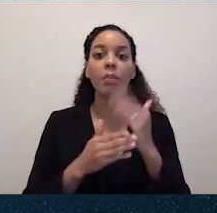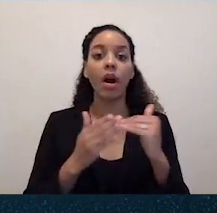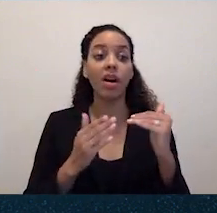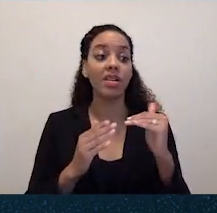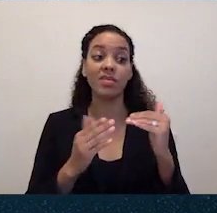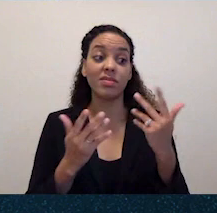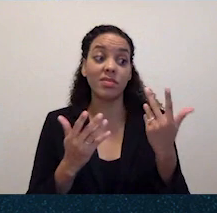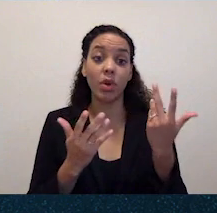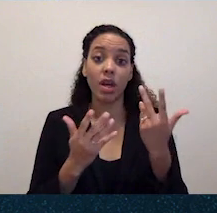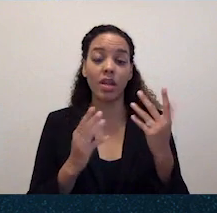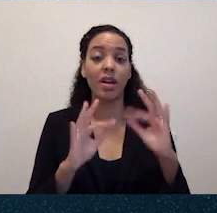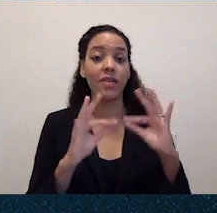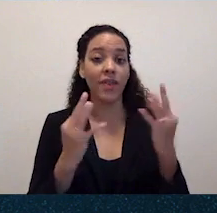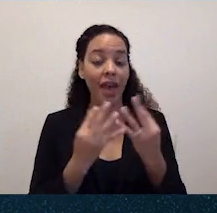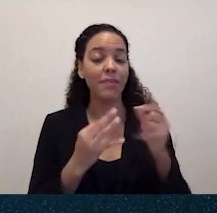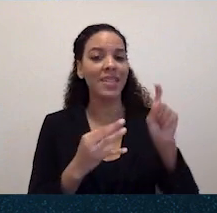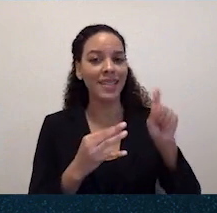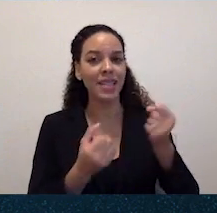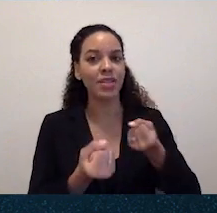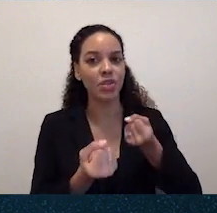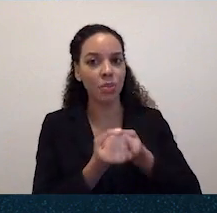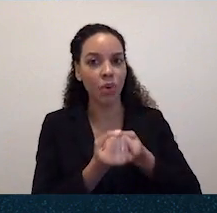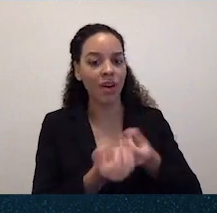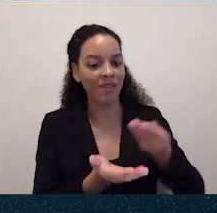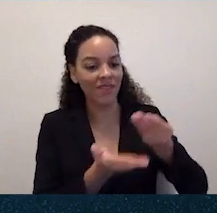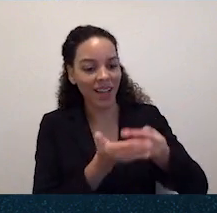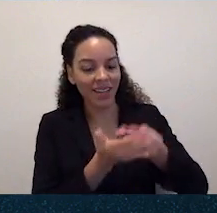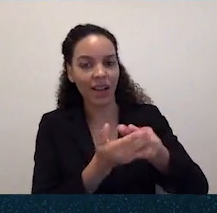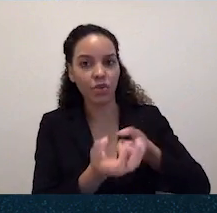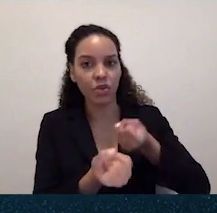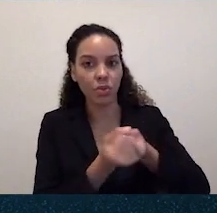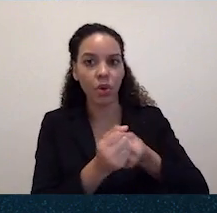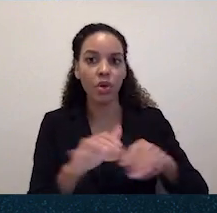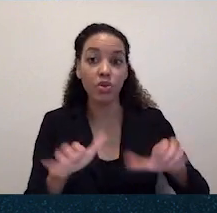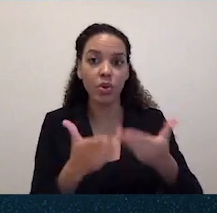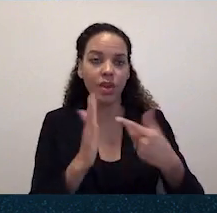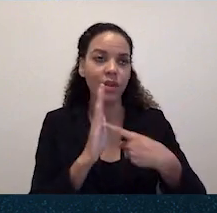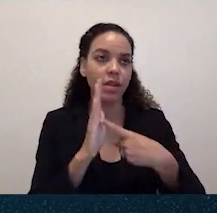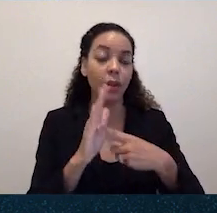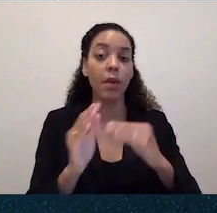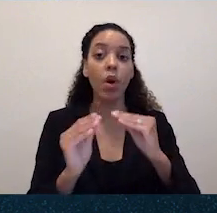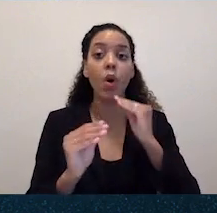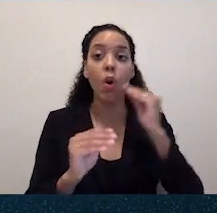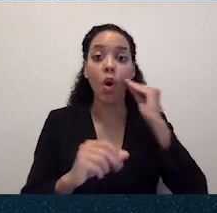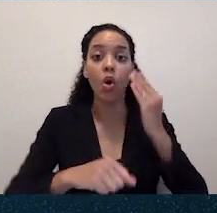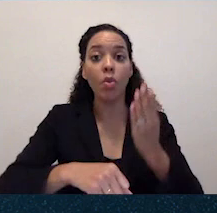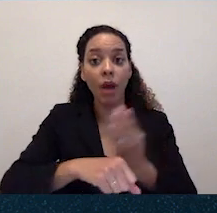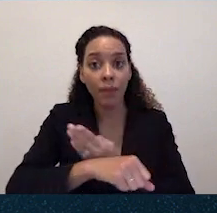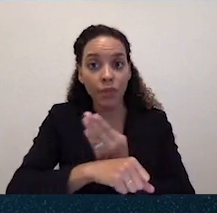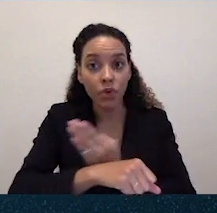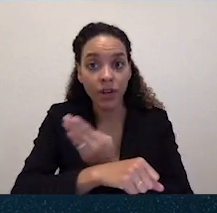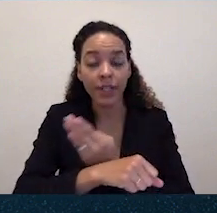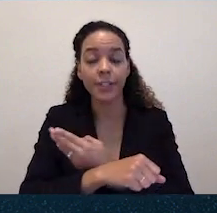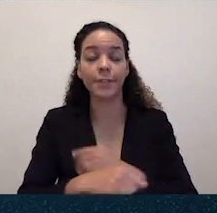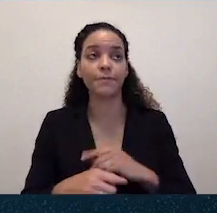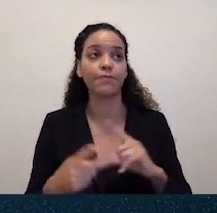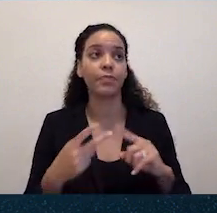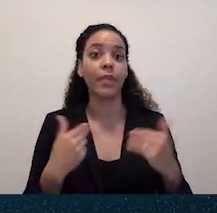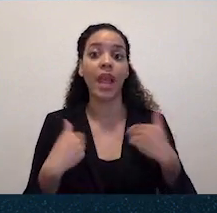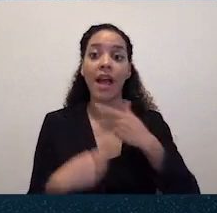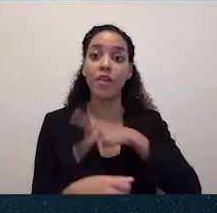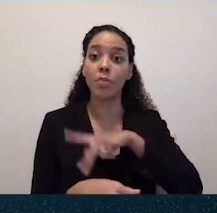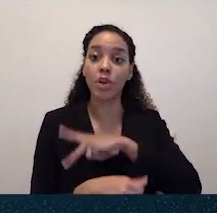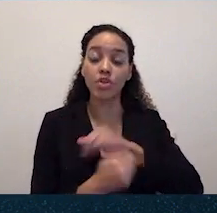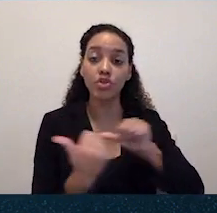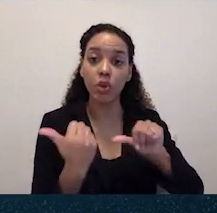financial support, to do things like home upgrades, right, to have personal aids so